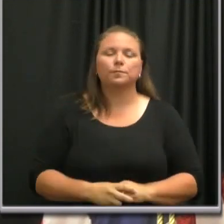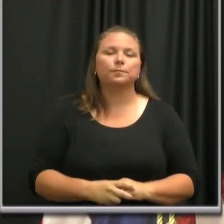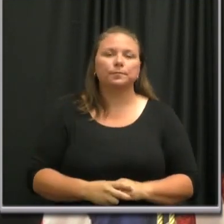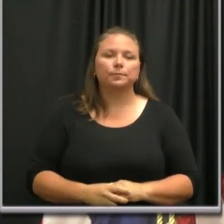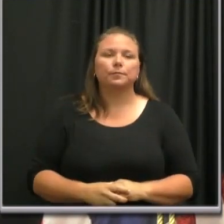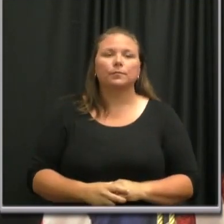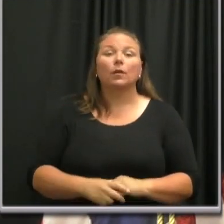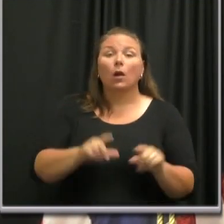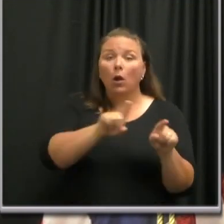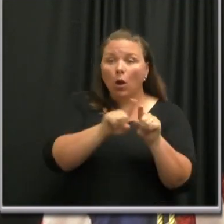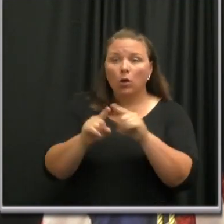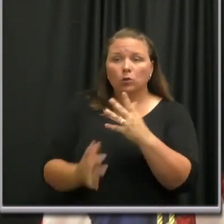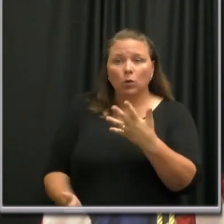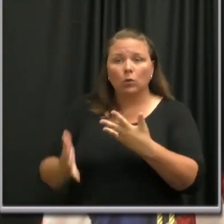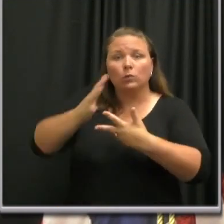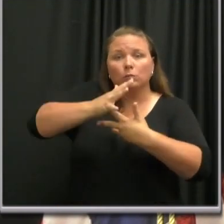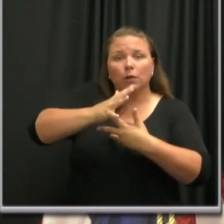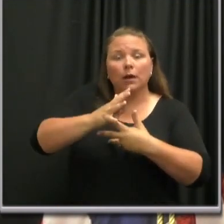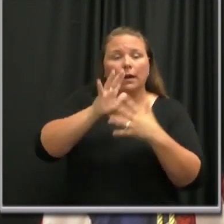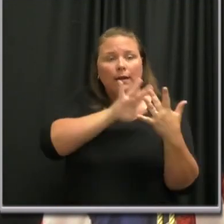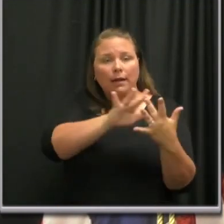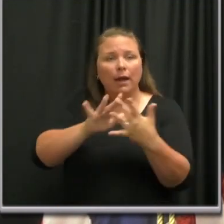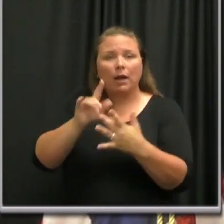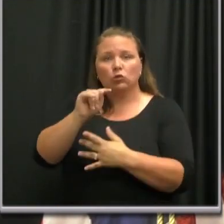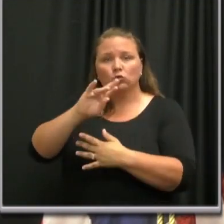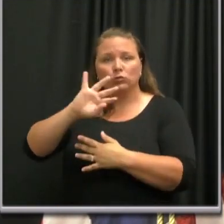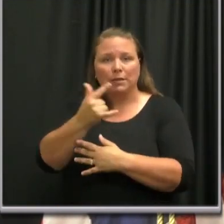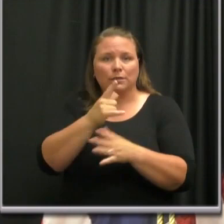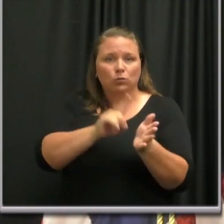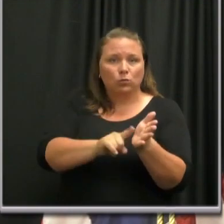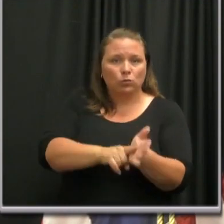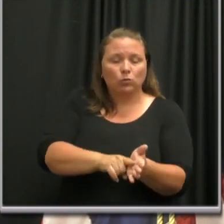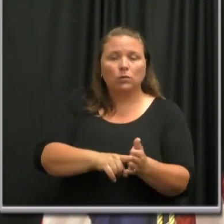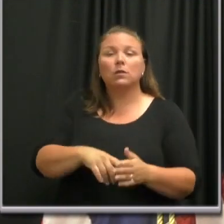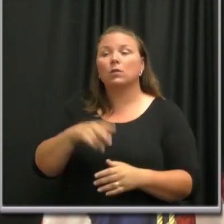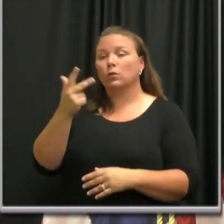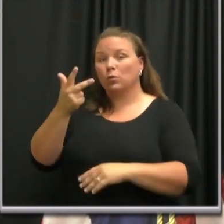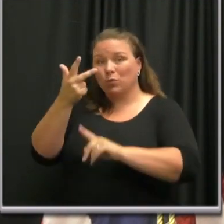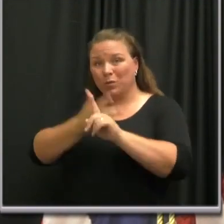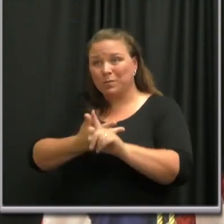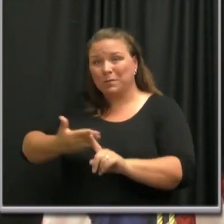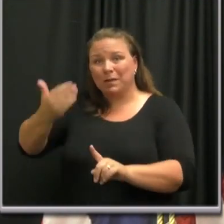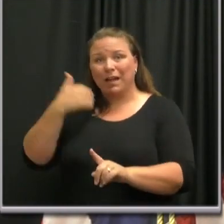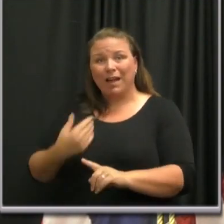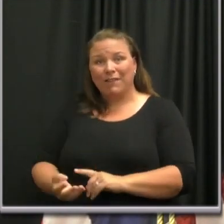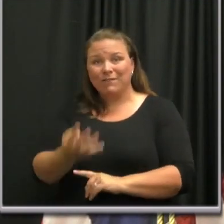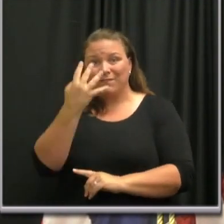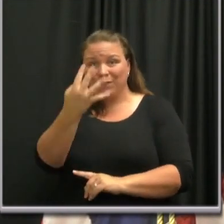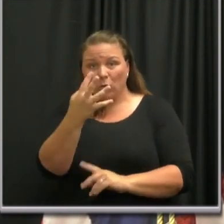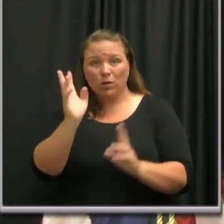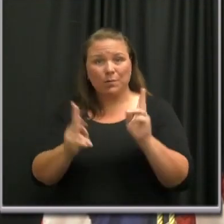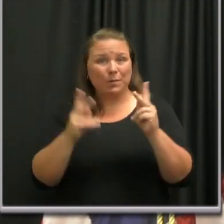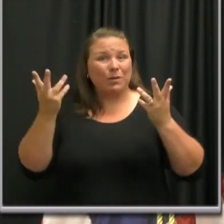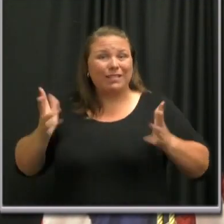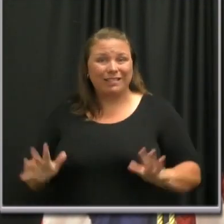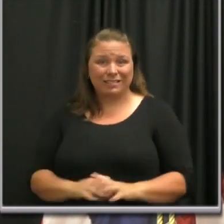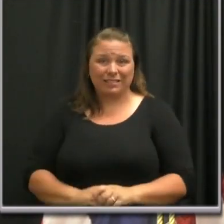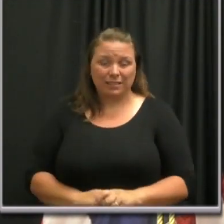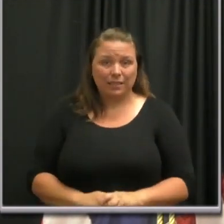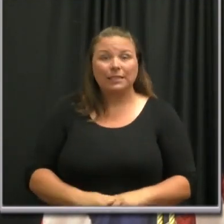Also near the top of the list was contact tracing resources. Three months ago, we had four contact investigators.